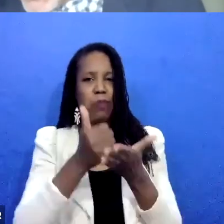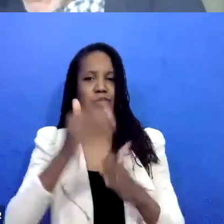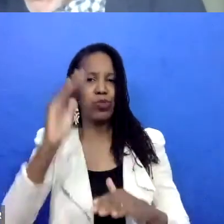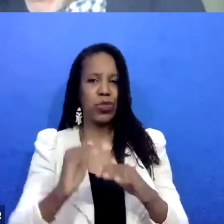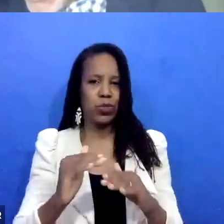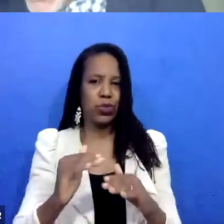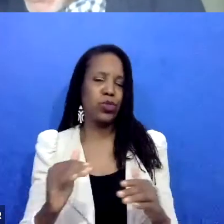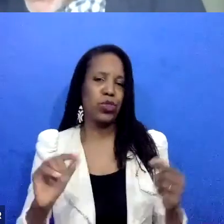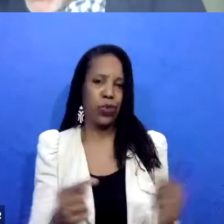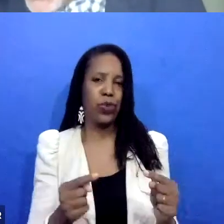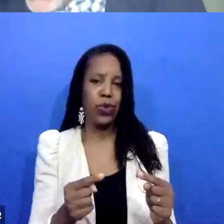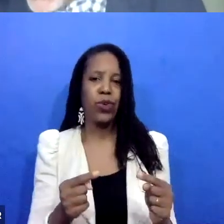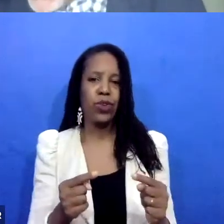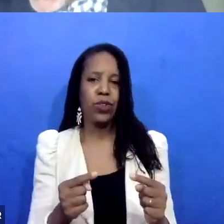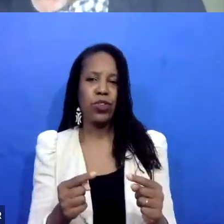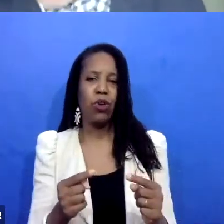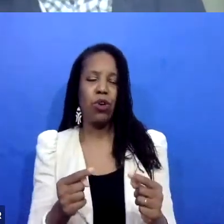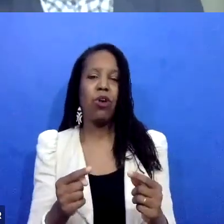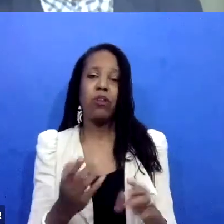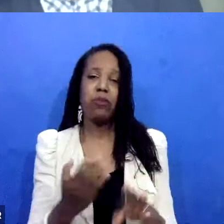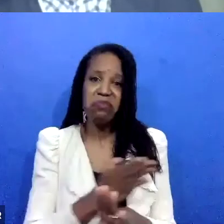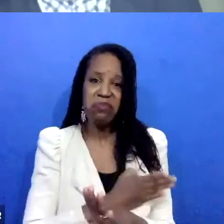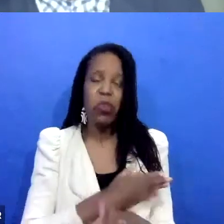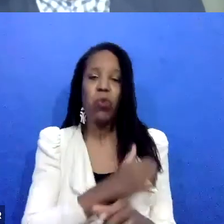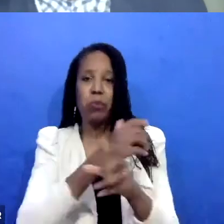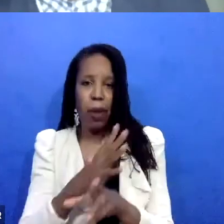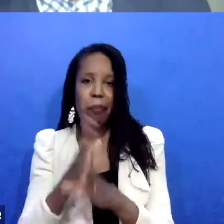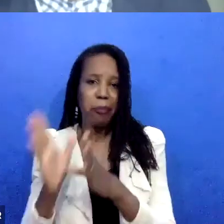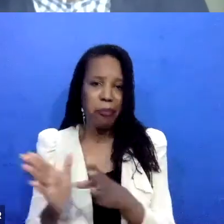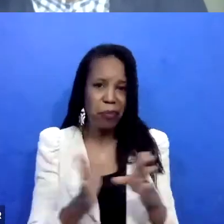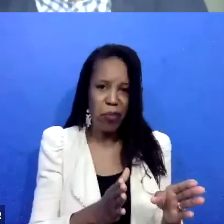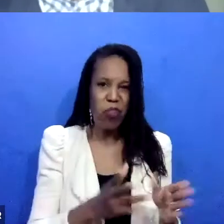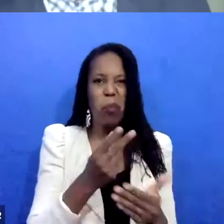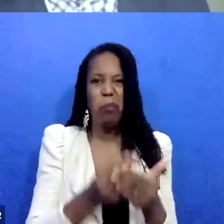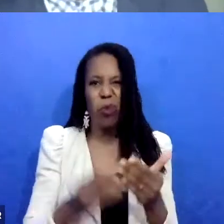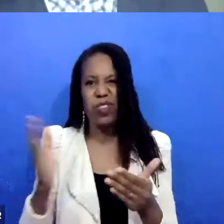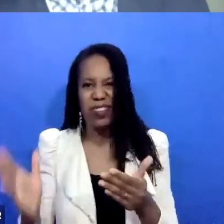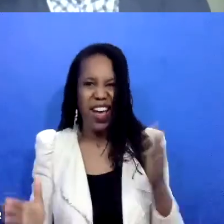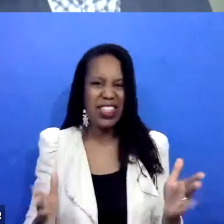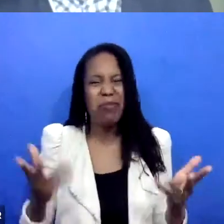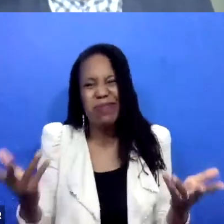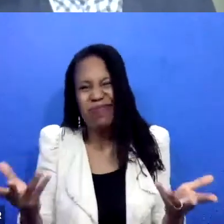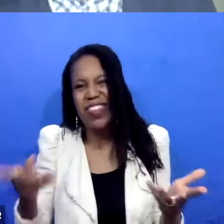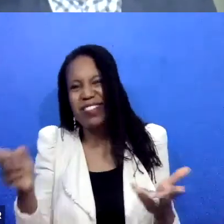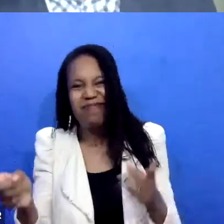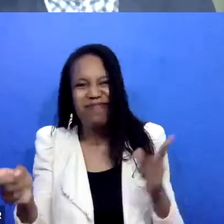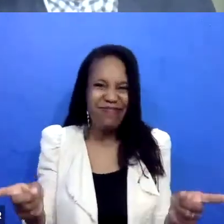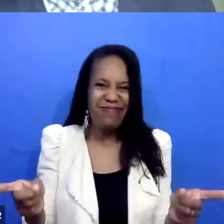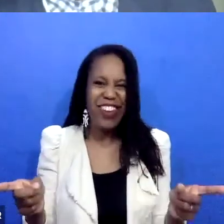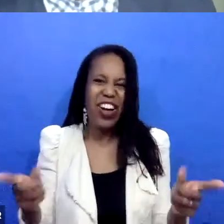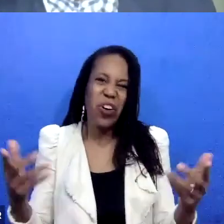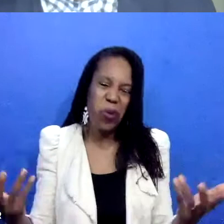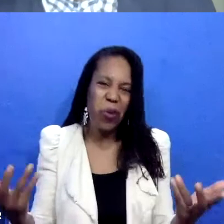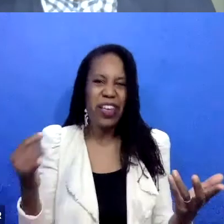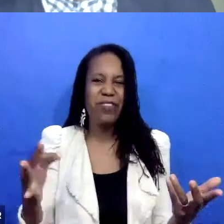prep on both sides, when everyone is ready sides, you know, and if there are sides, right? Or if it's just a, if it's a dialogue